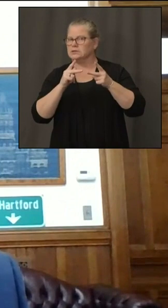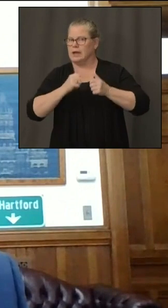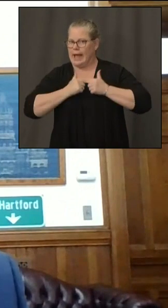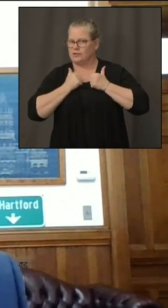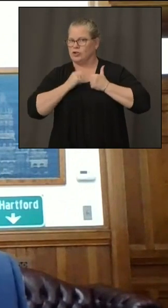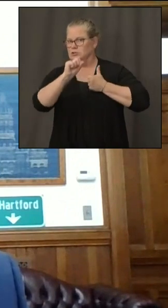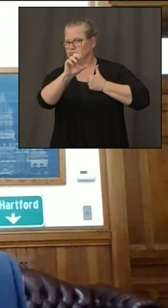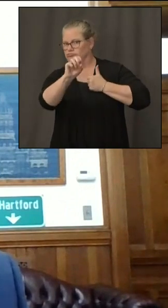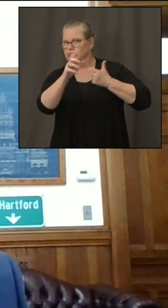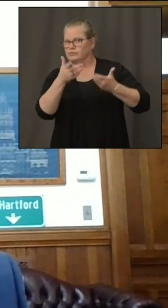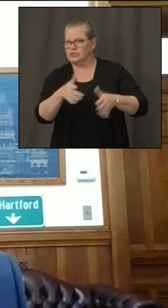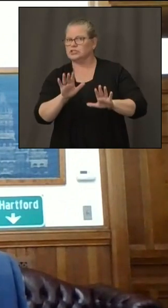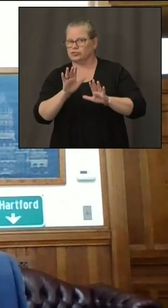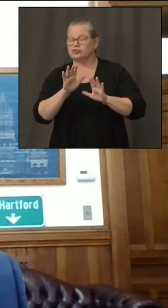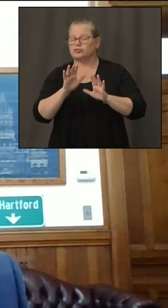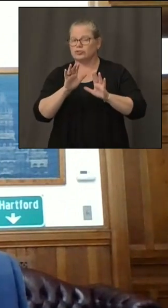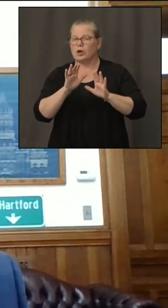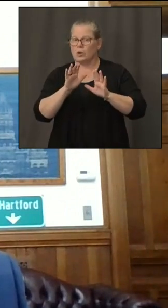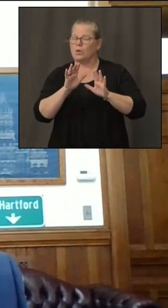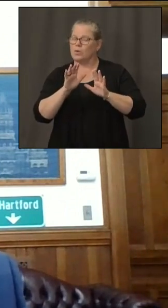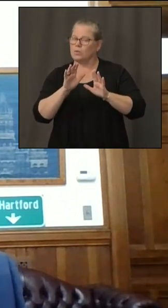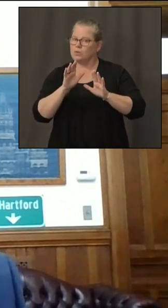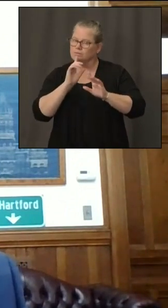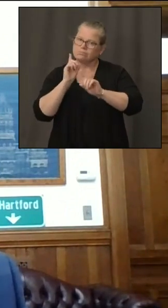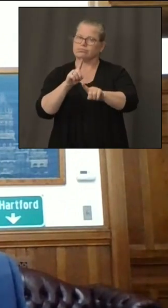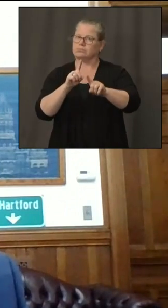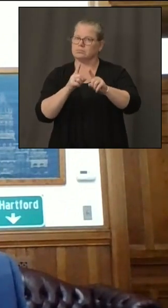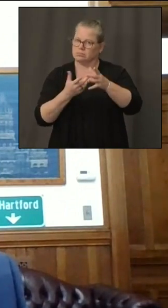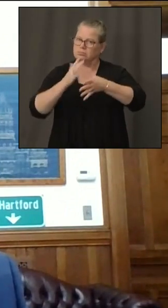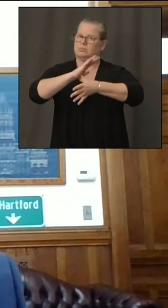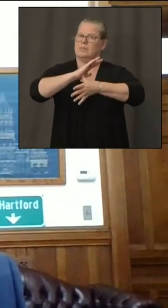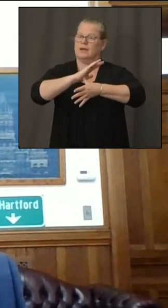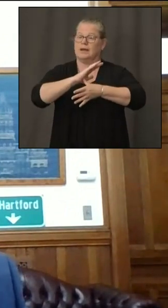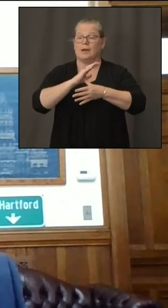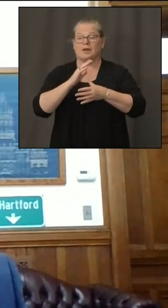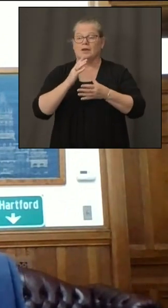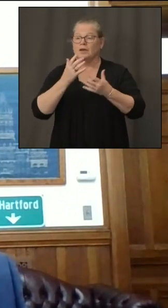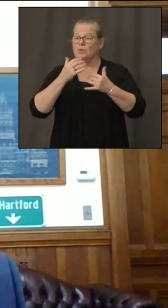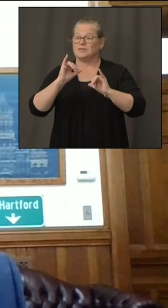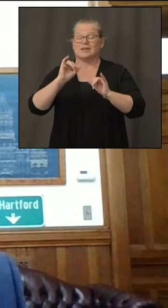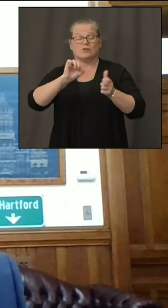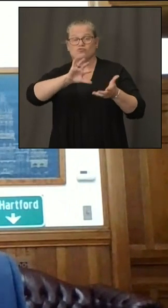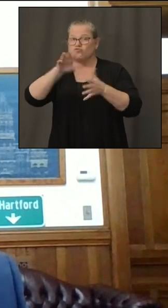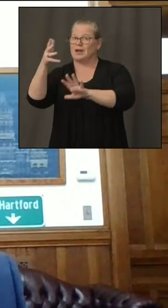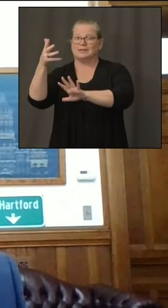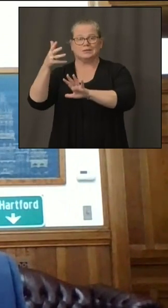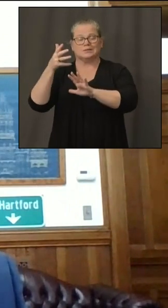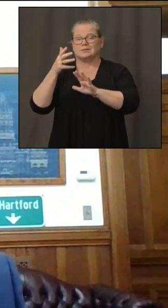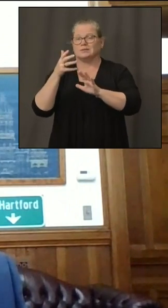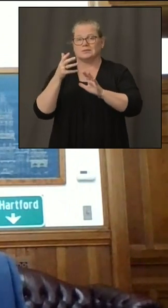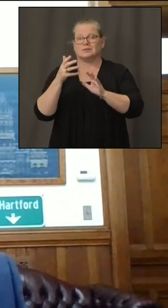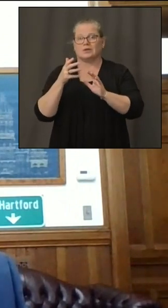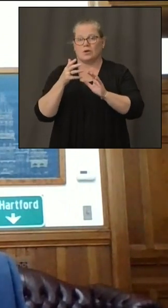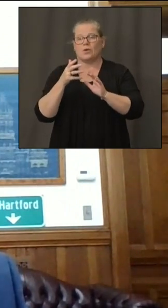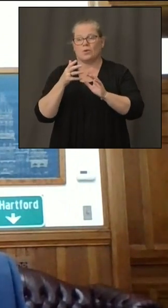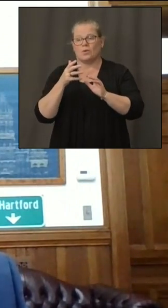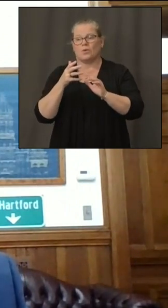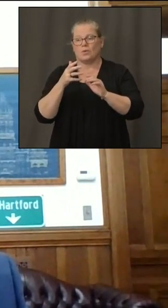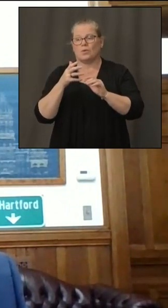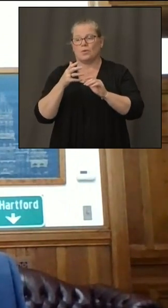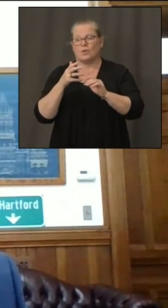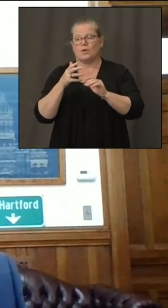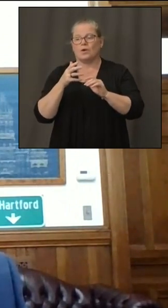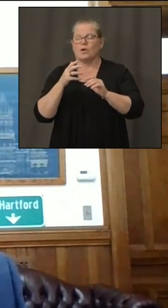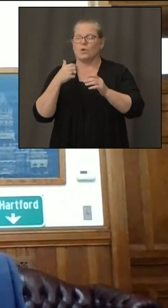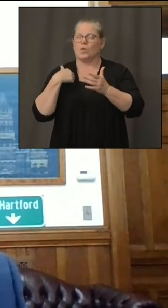standpoint that we are still in a crisis and we still have to respond to that so we provide those lists to